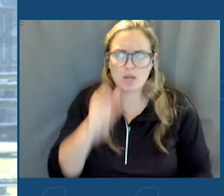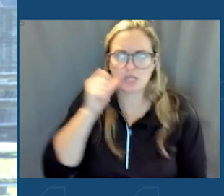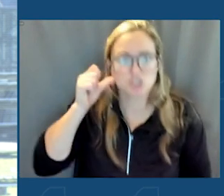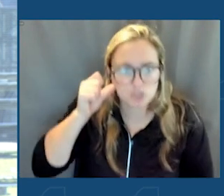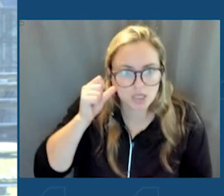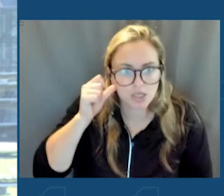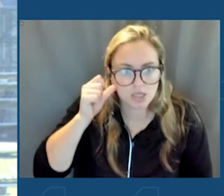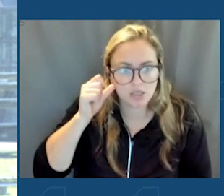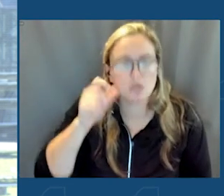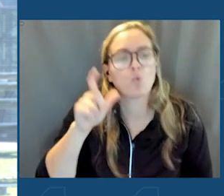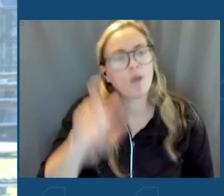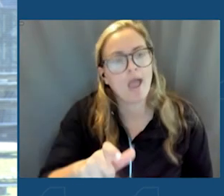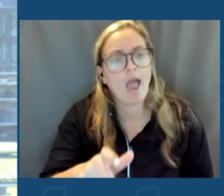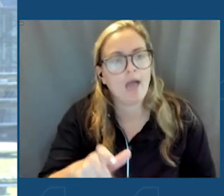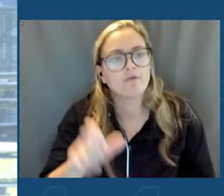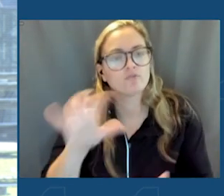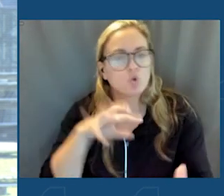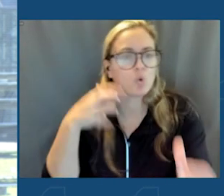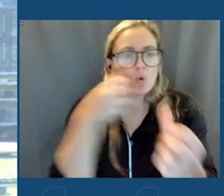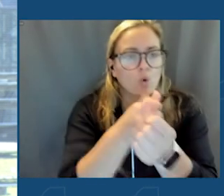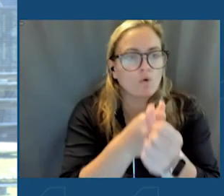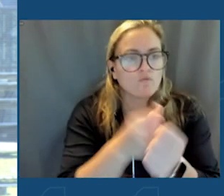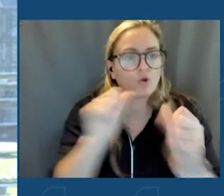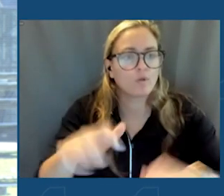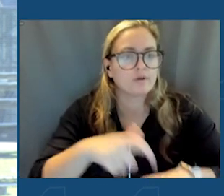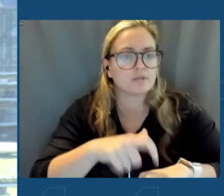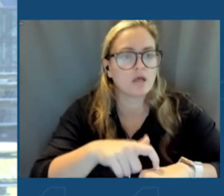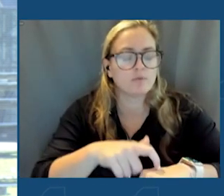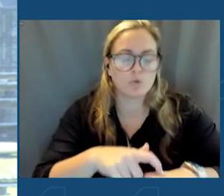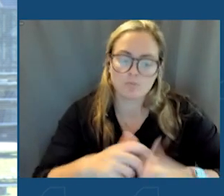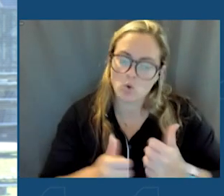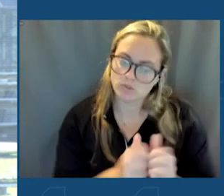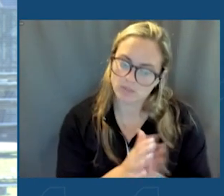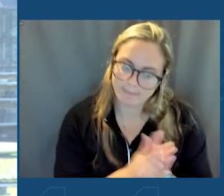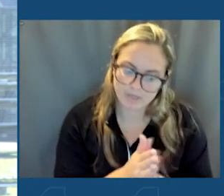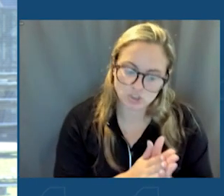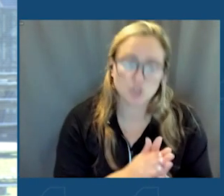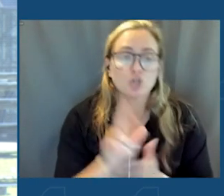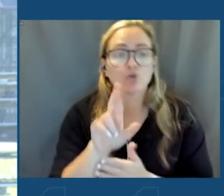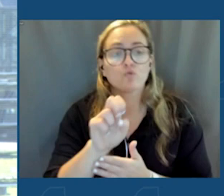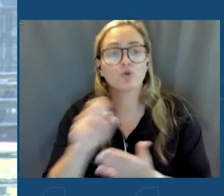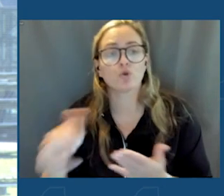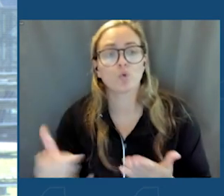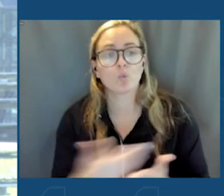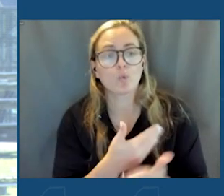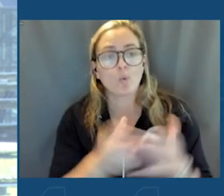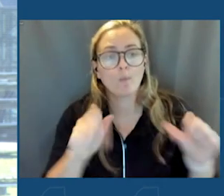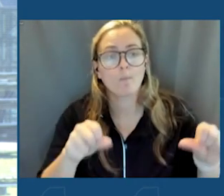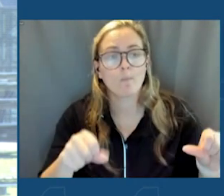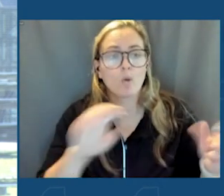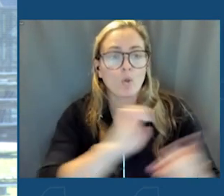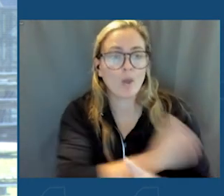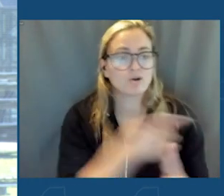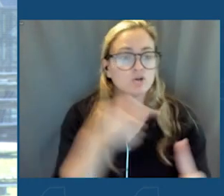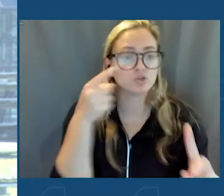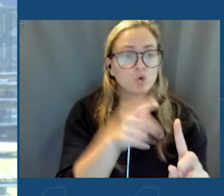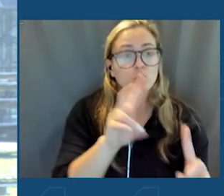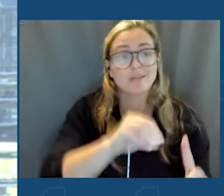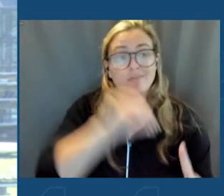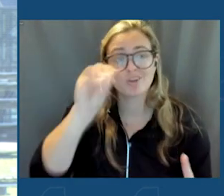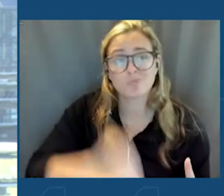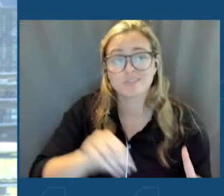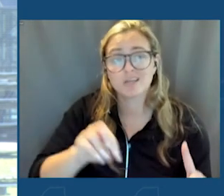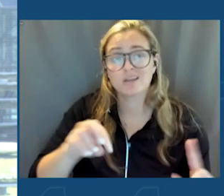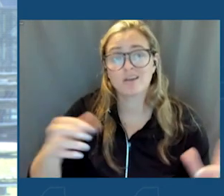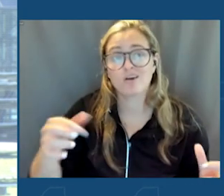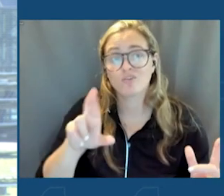So we have to make up for lost time. So we have the most ambitious renewable energy and emission goals in the country. 70% of renewables